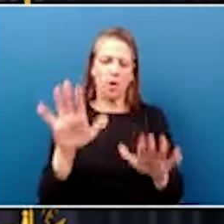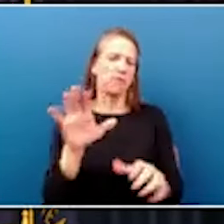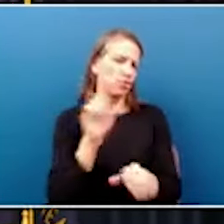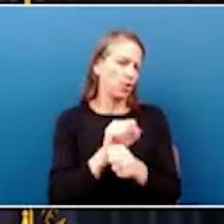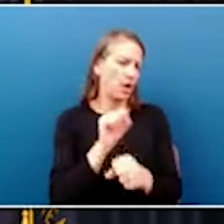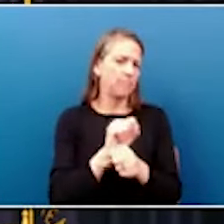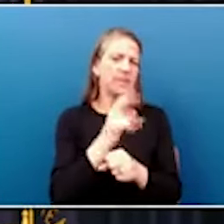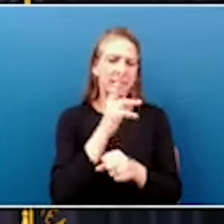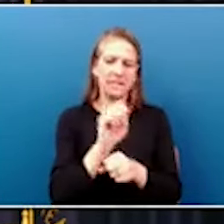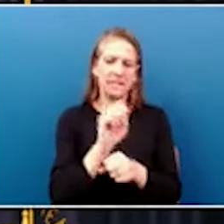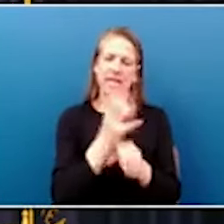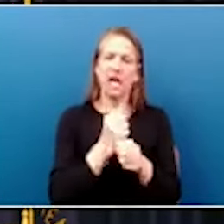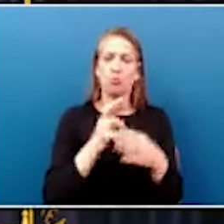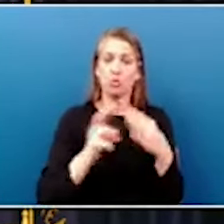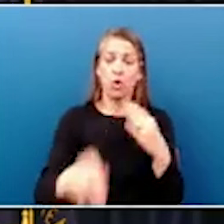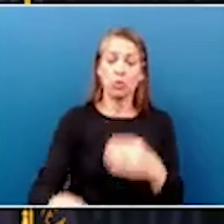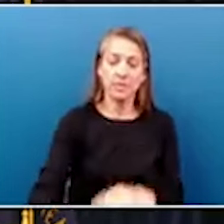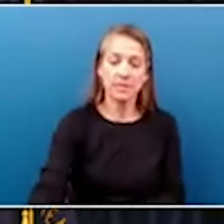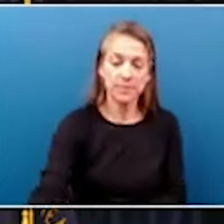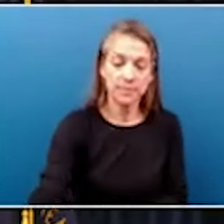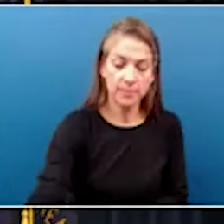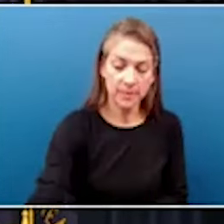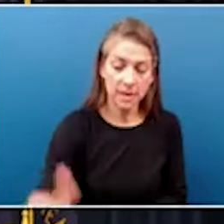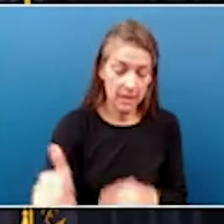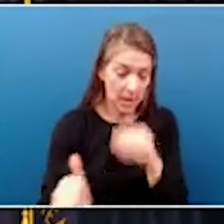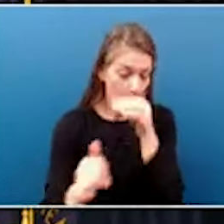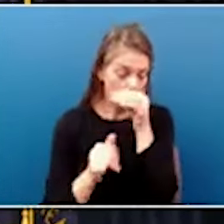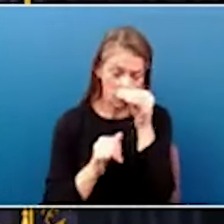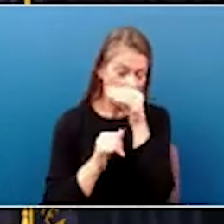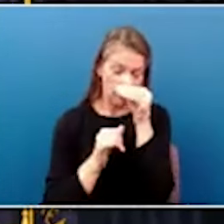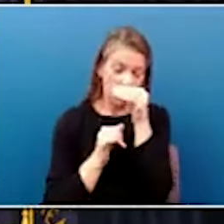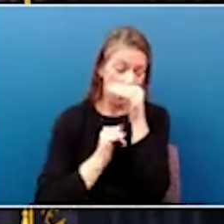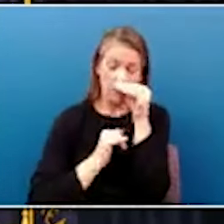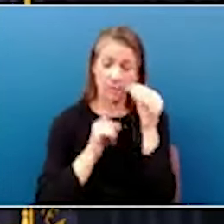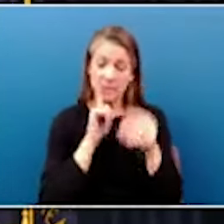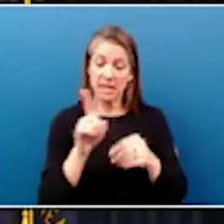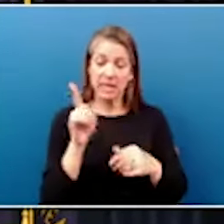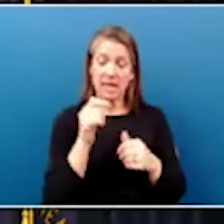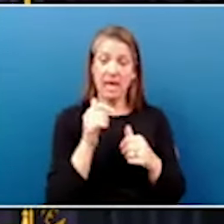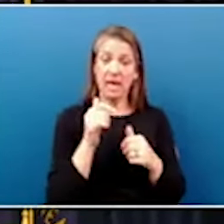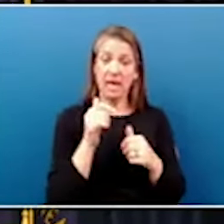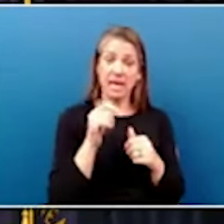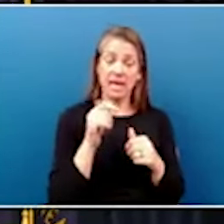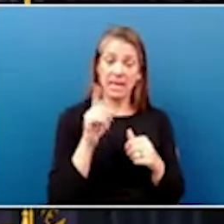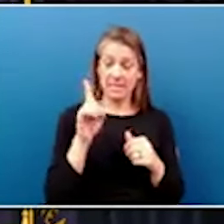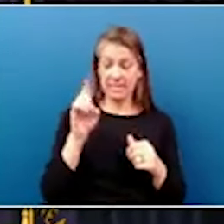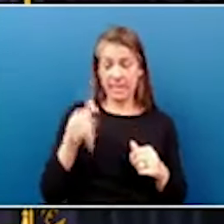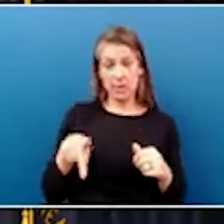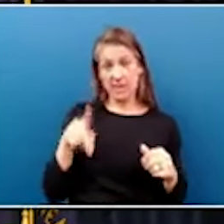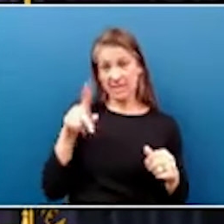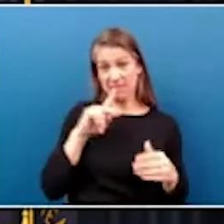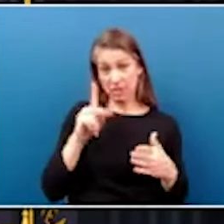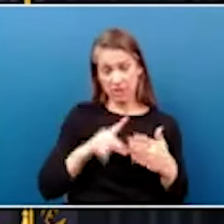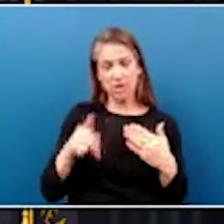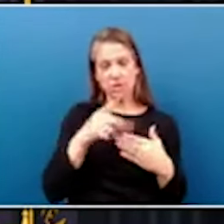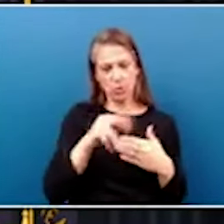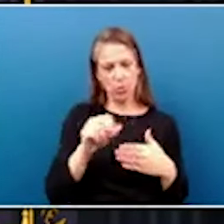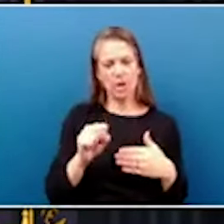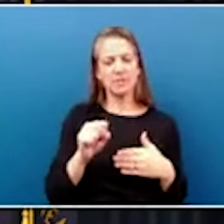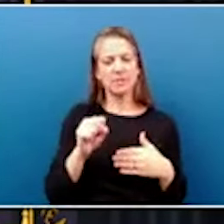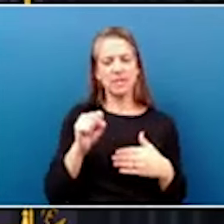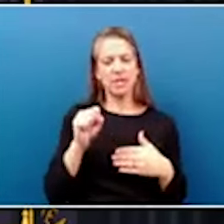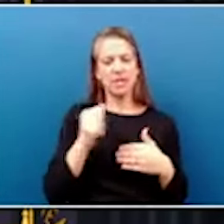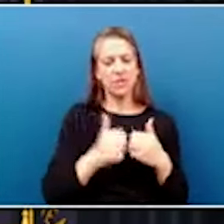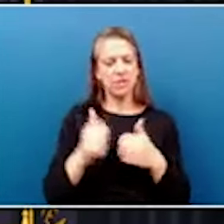gotten results. Prior to being appointed Deputy Secretary, Mona Womack served as the Cabinet's Chief of Staff. Before that, she